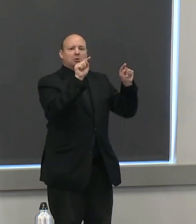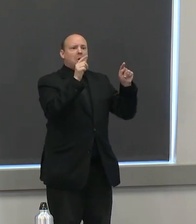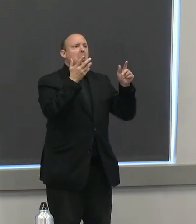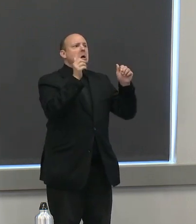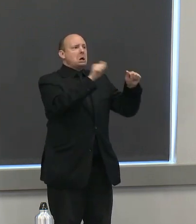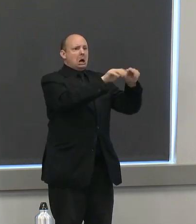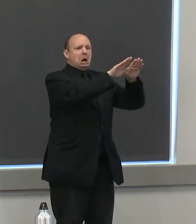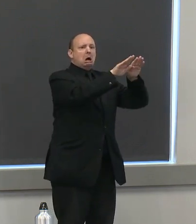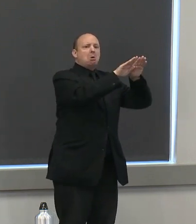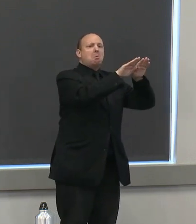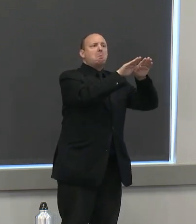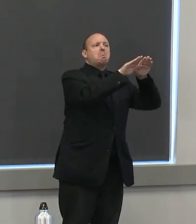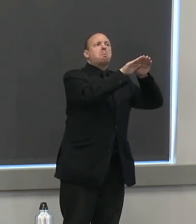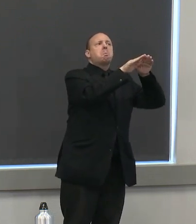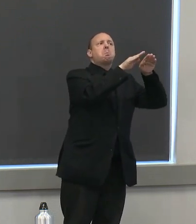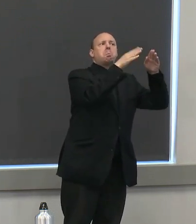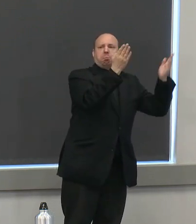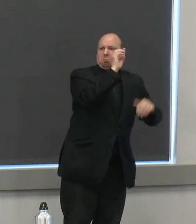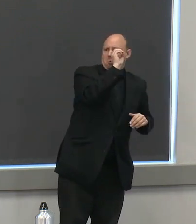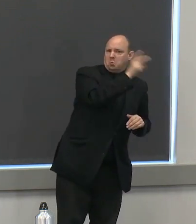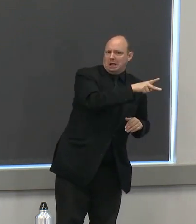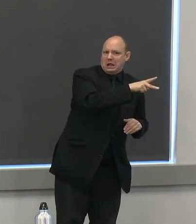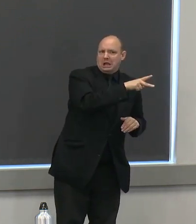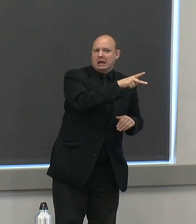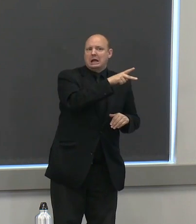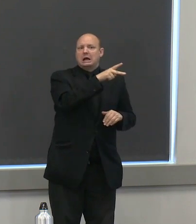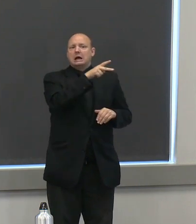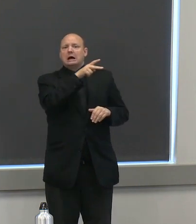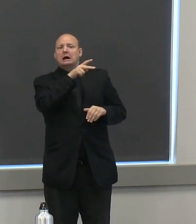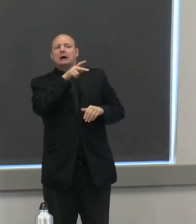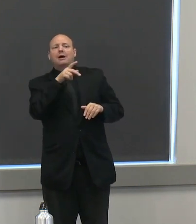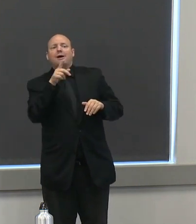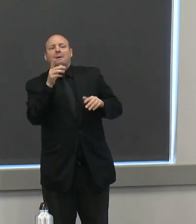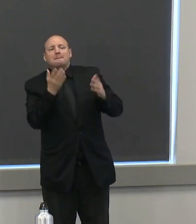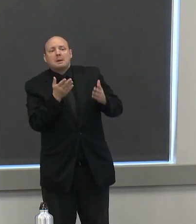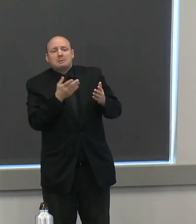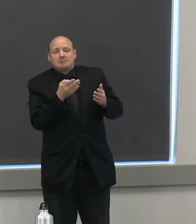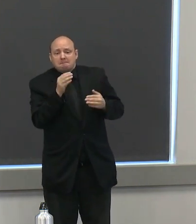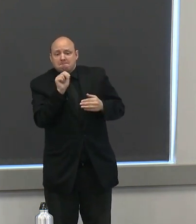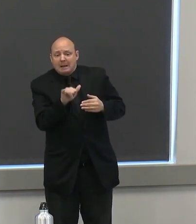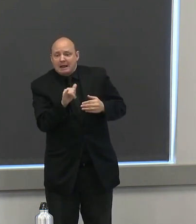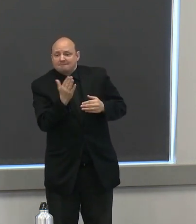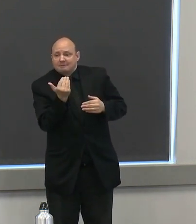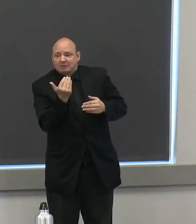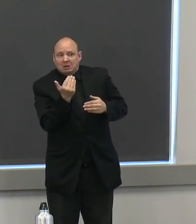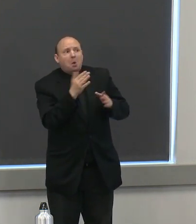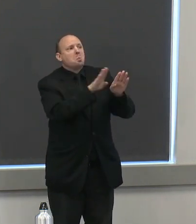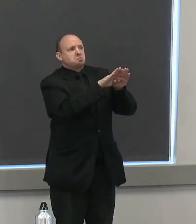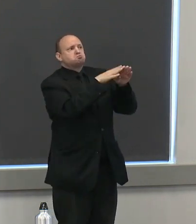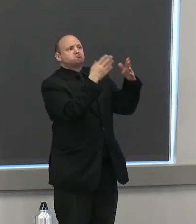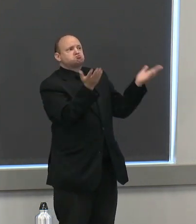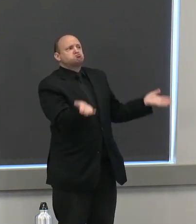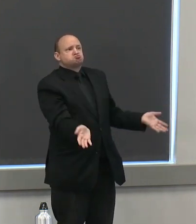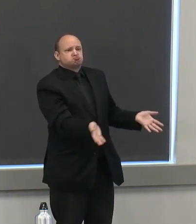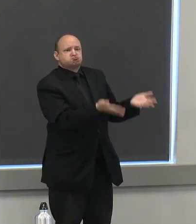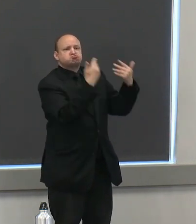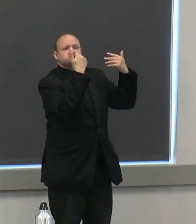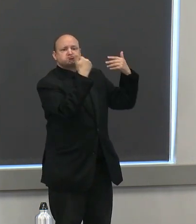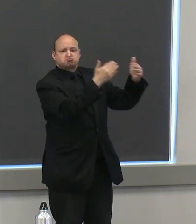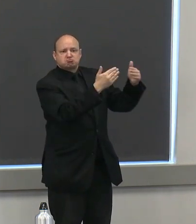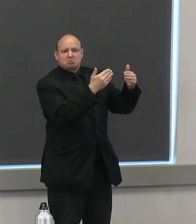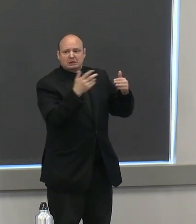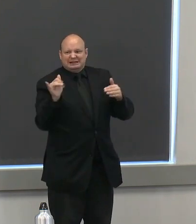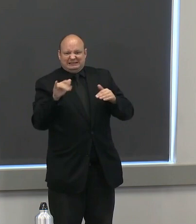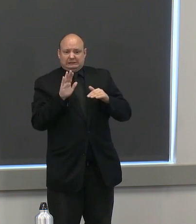the process of reopening as soon as may 15th my team continues to work with counties